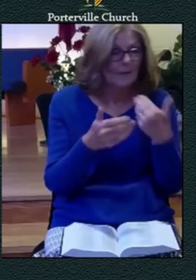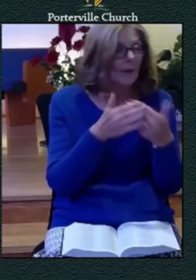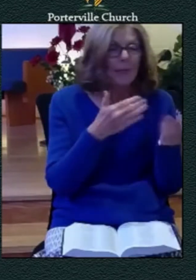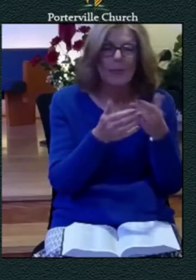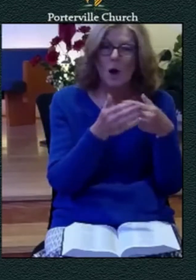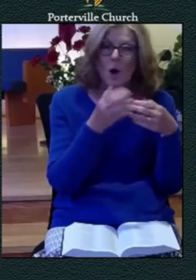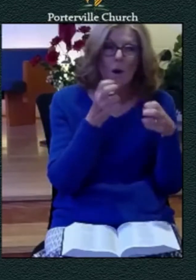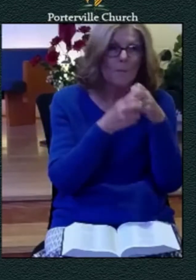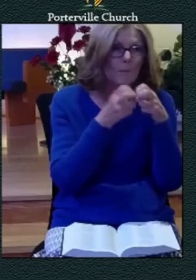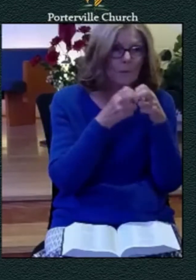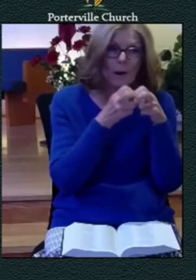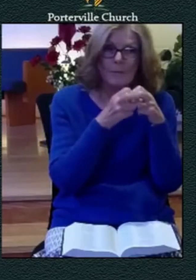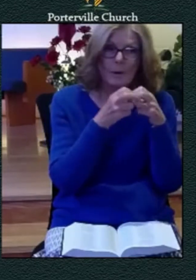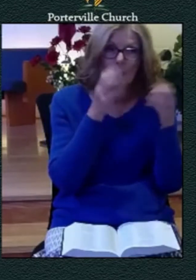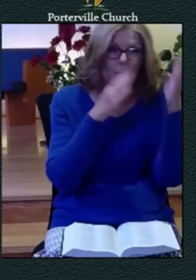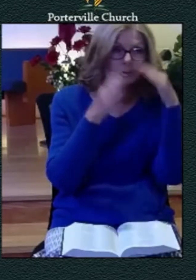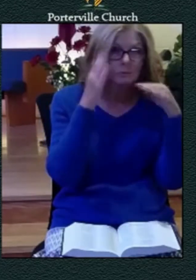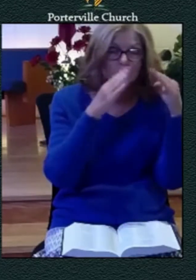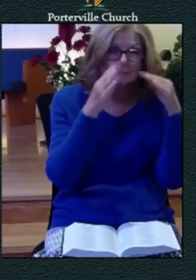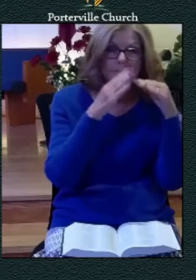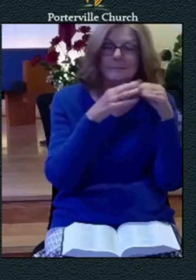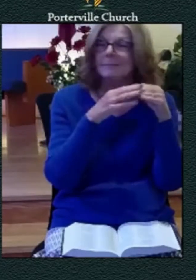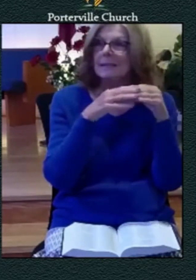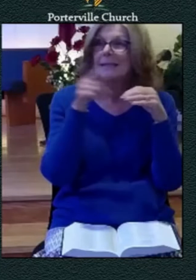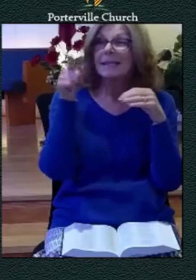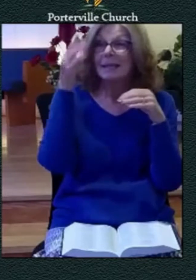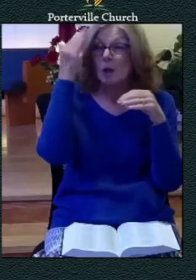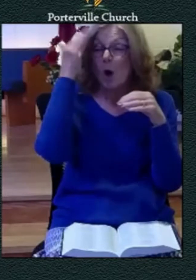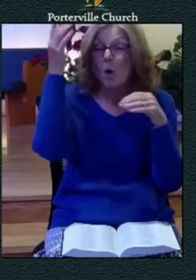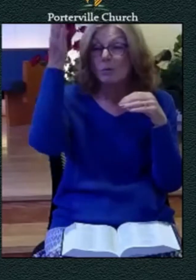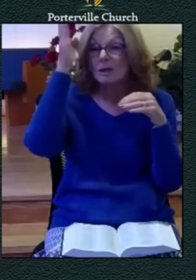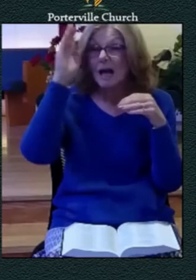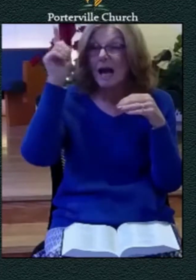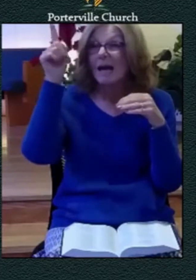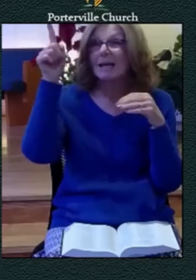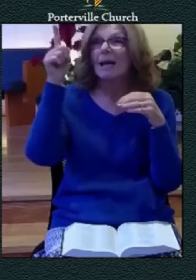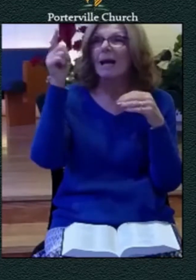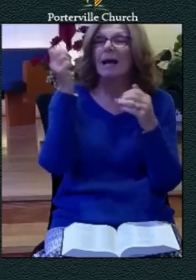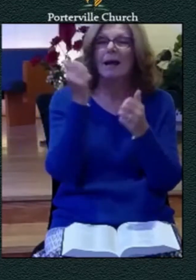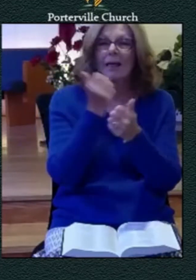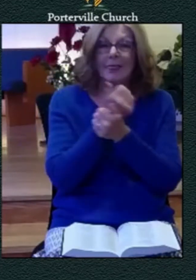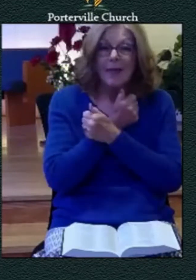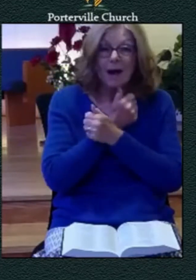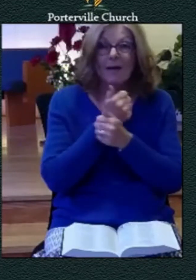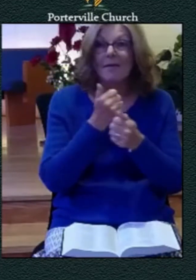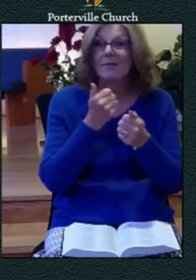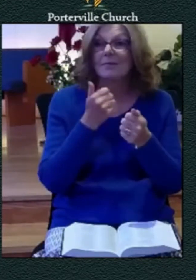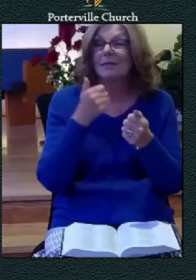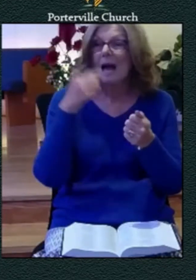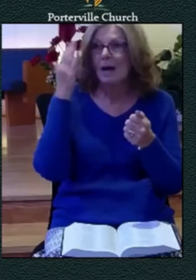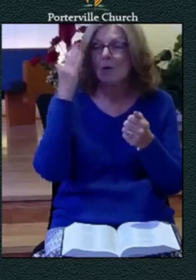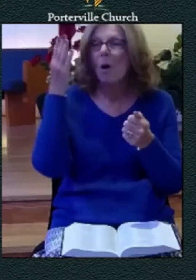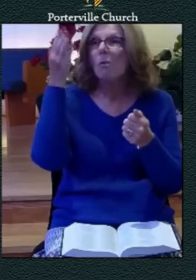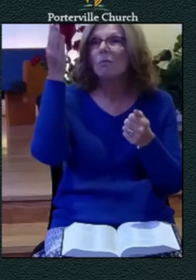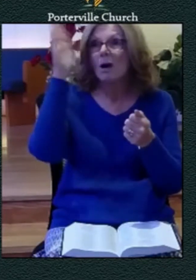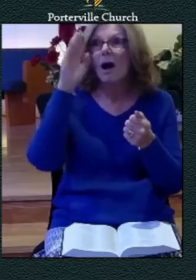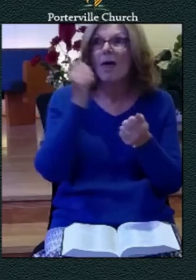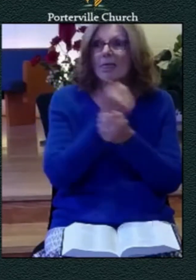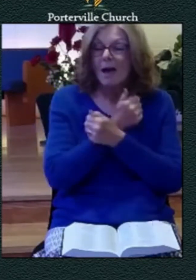him and redeemed him and loves him the christian has found insight that gives calm